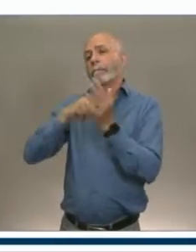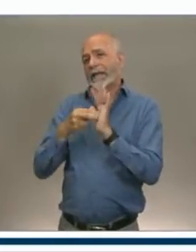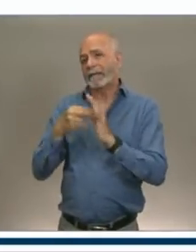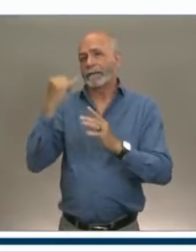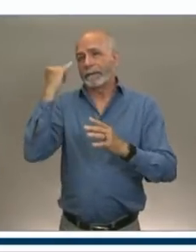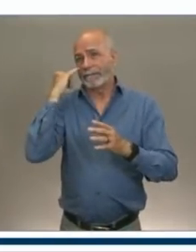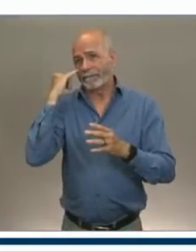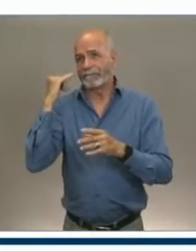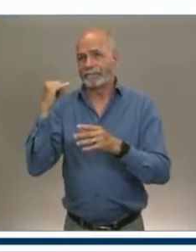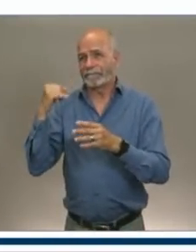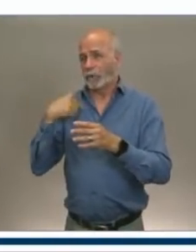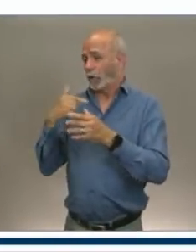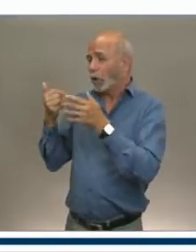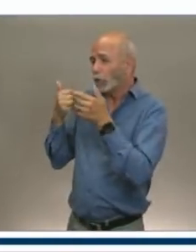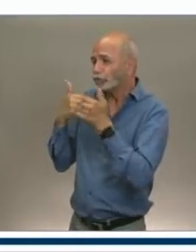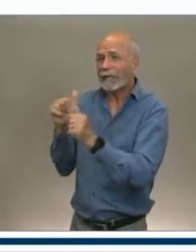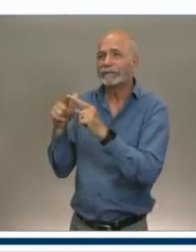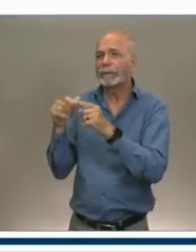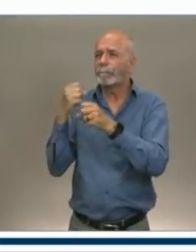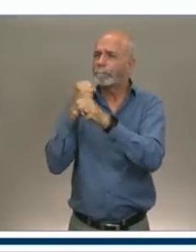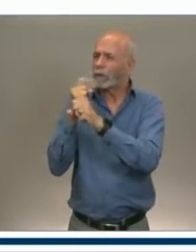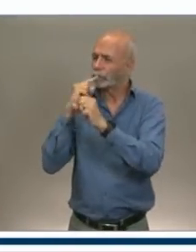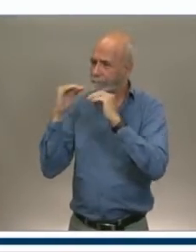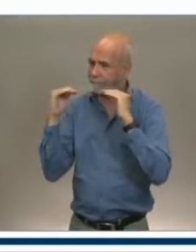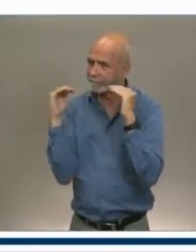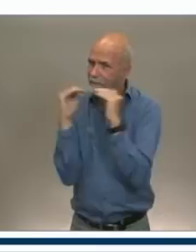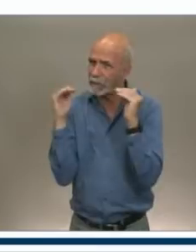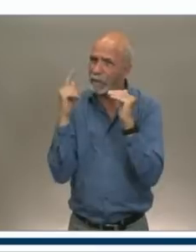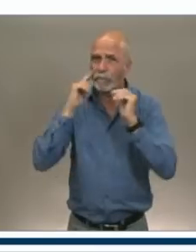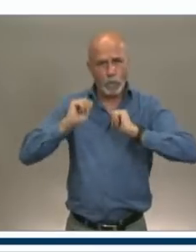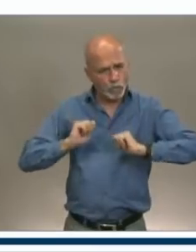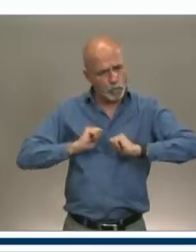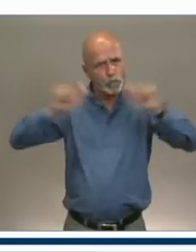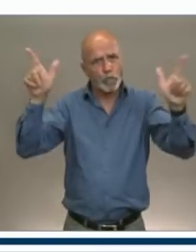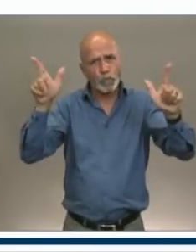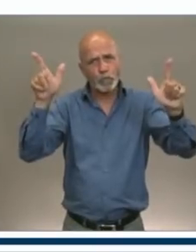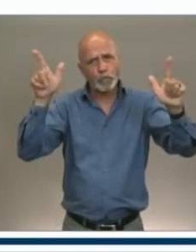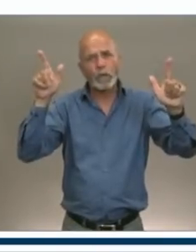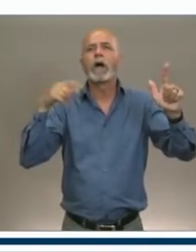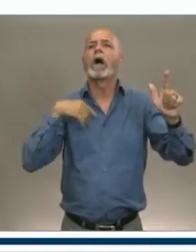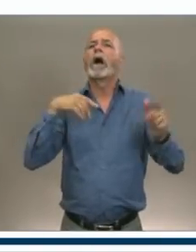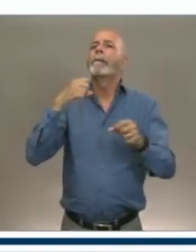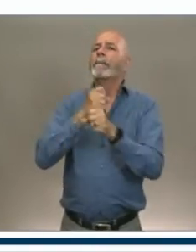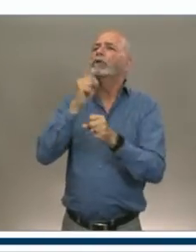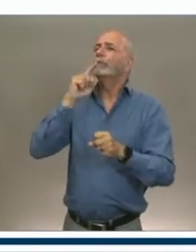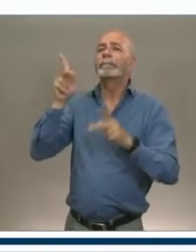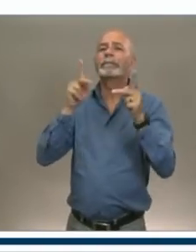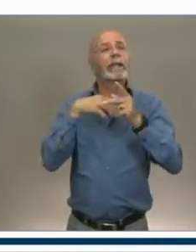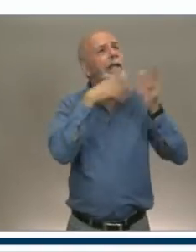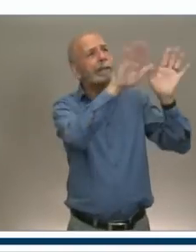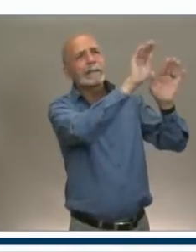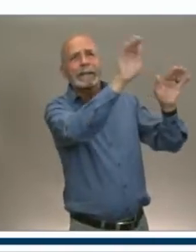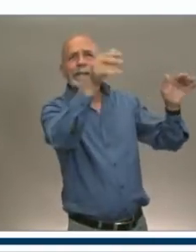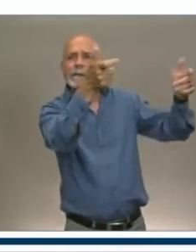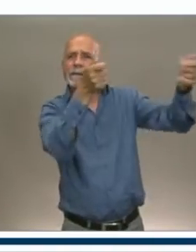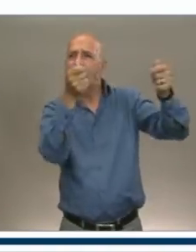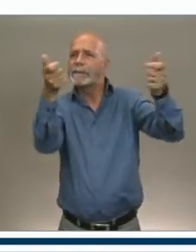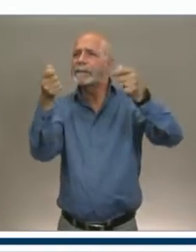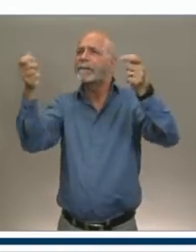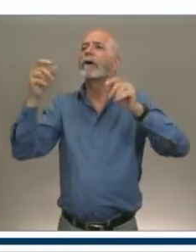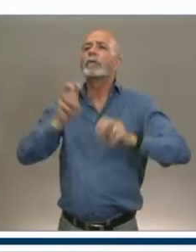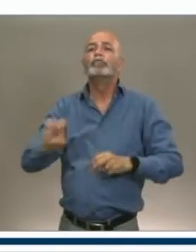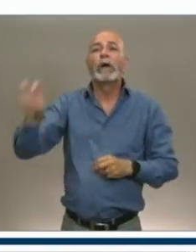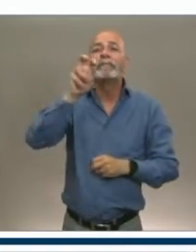where I was trying to level the playing field for all operators so they could all entice people to travel. And as long as they're registered with an